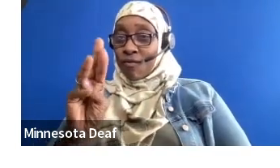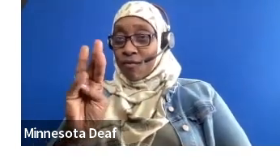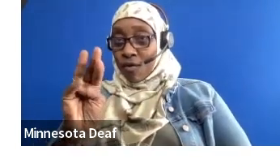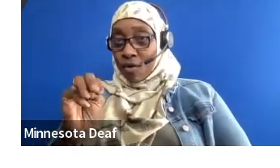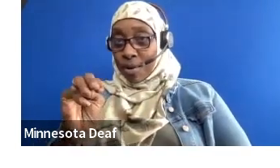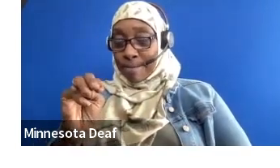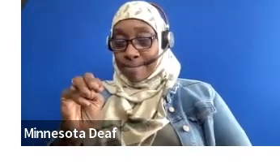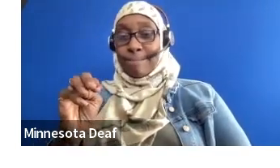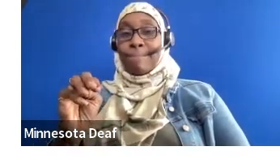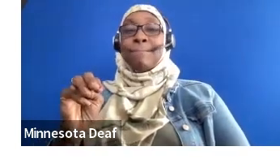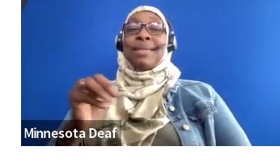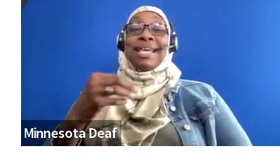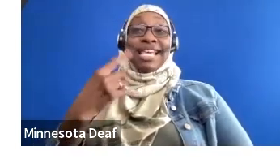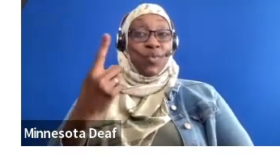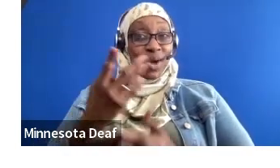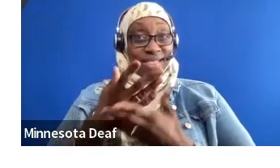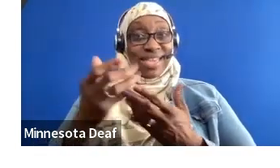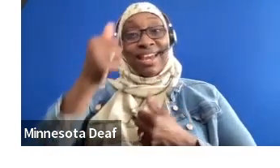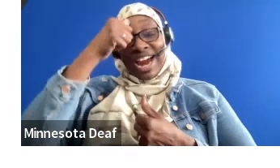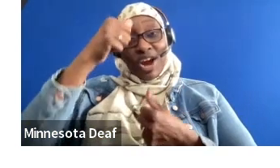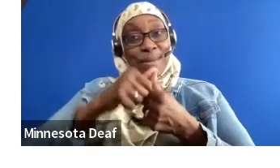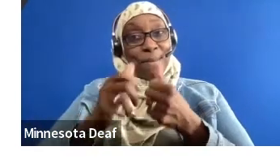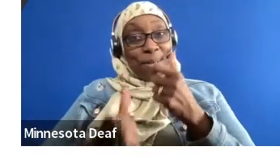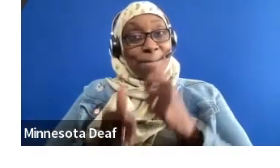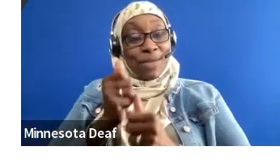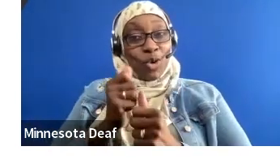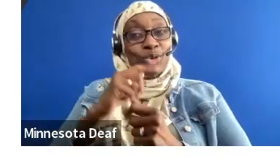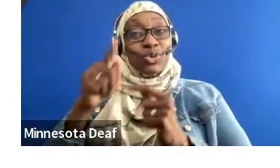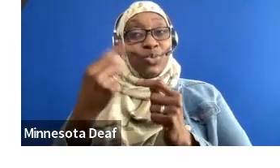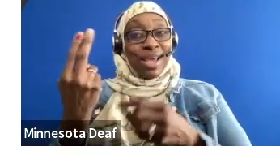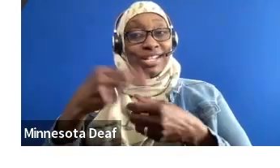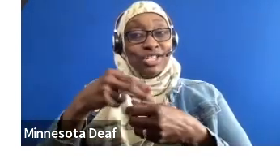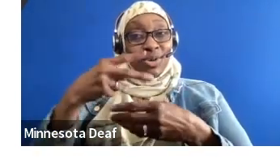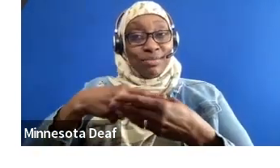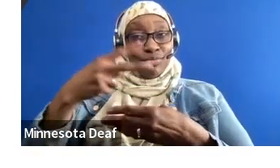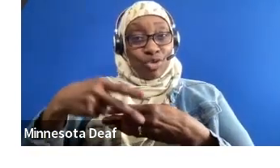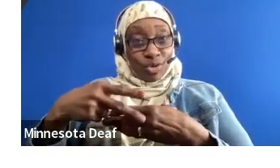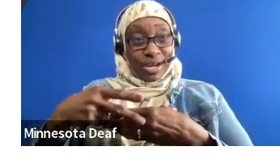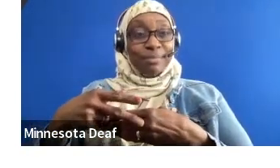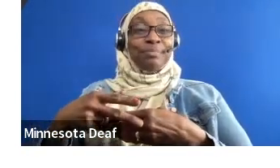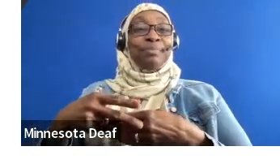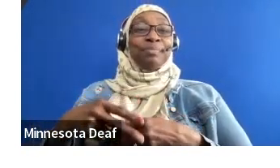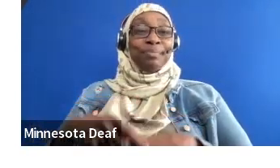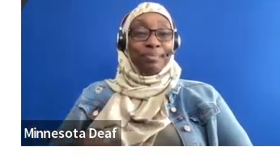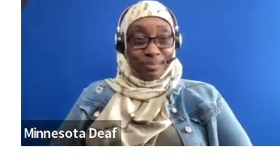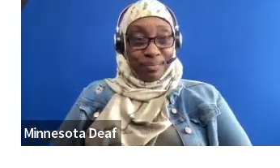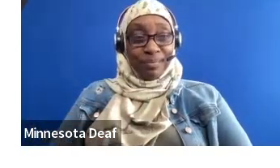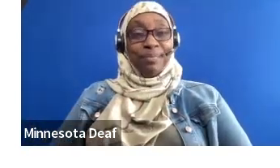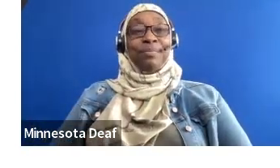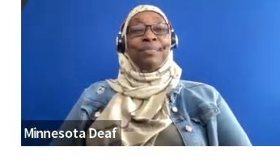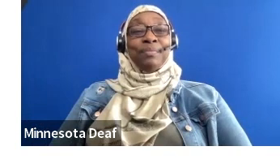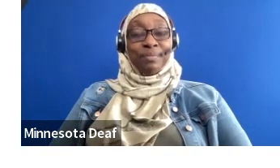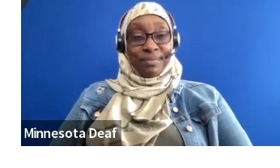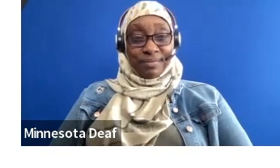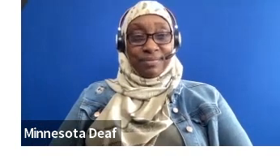remember the most. The long and short is that it is a community-based conference in series format. It takes over